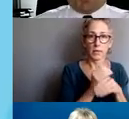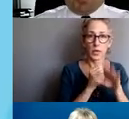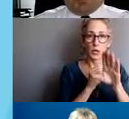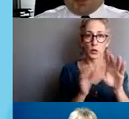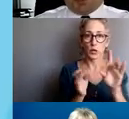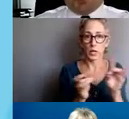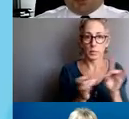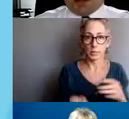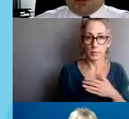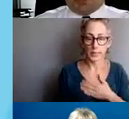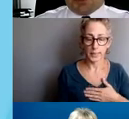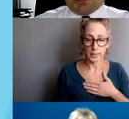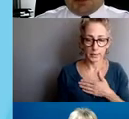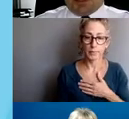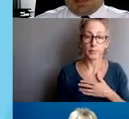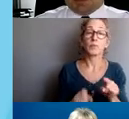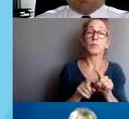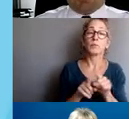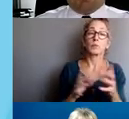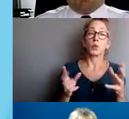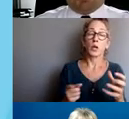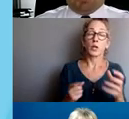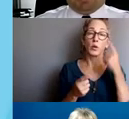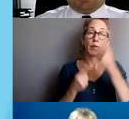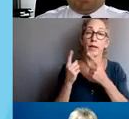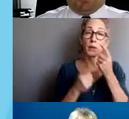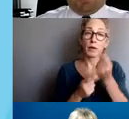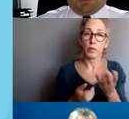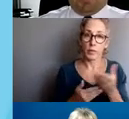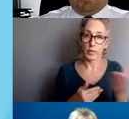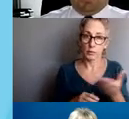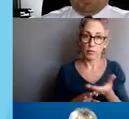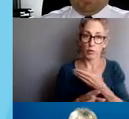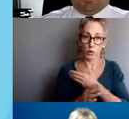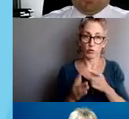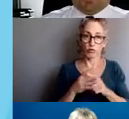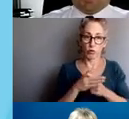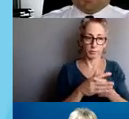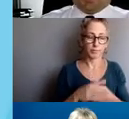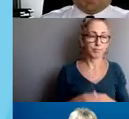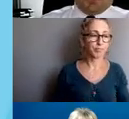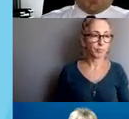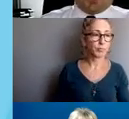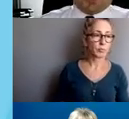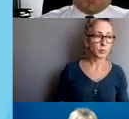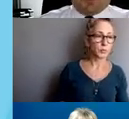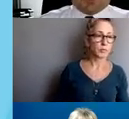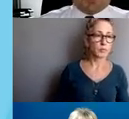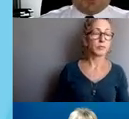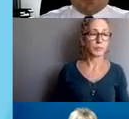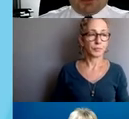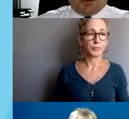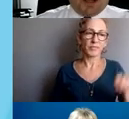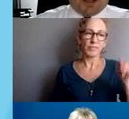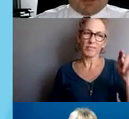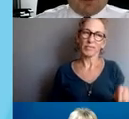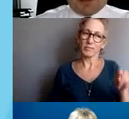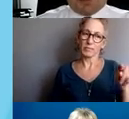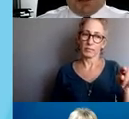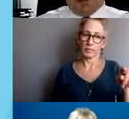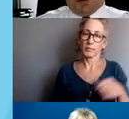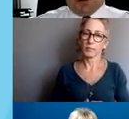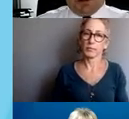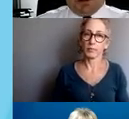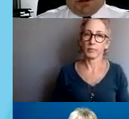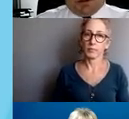also have some questions we'd like you to consider as you're reviewing the policies and providing your feedback. Some of those questions are, and we ask that you